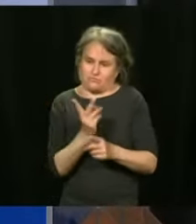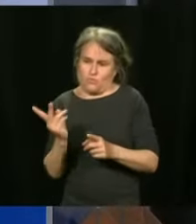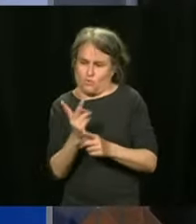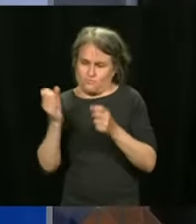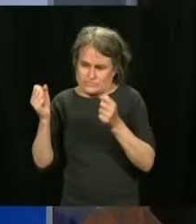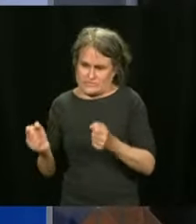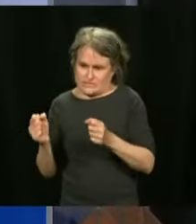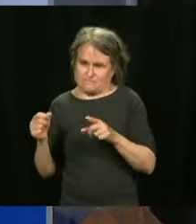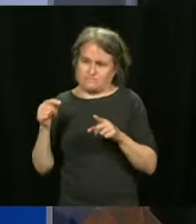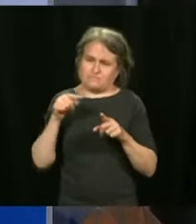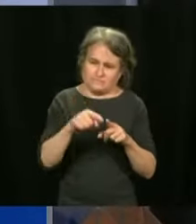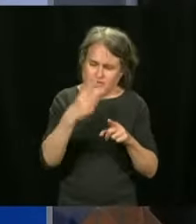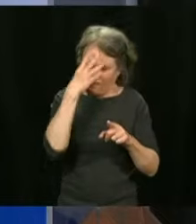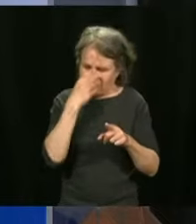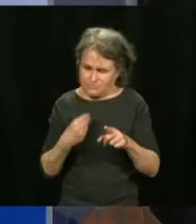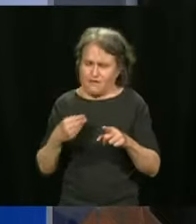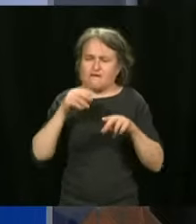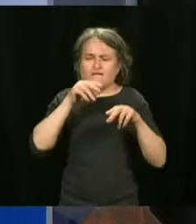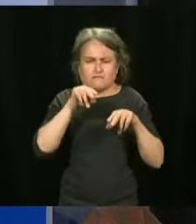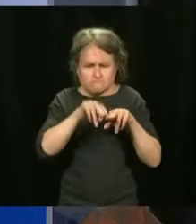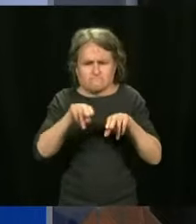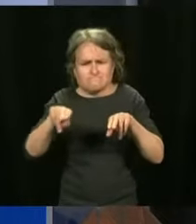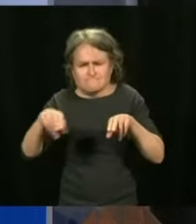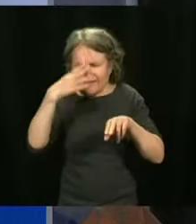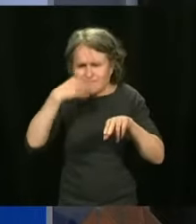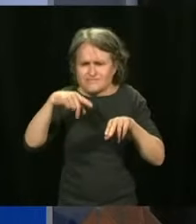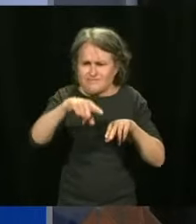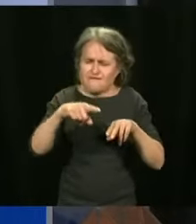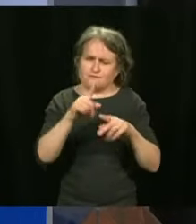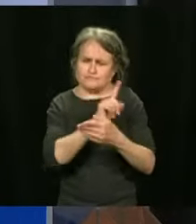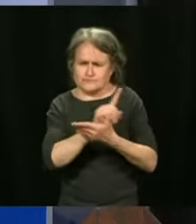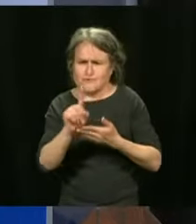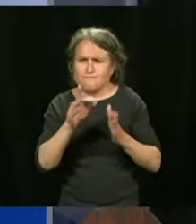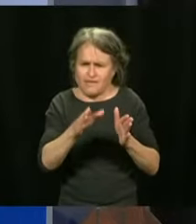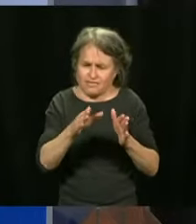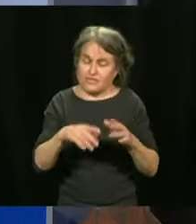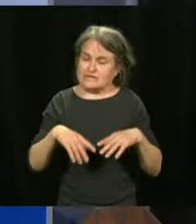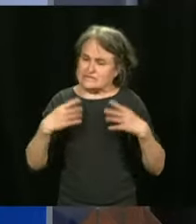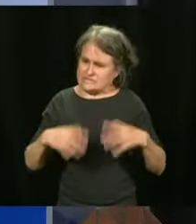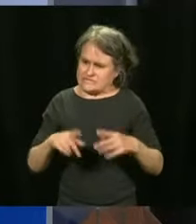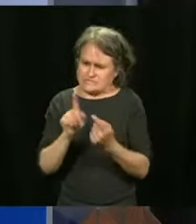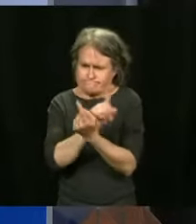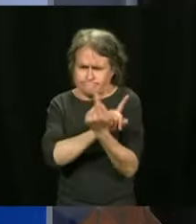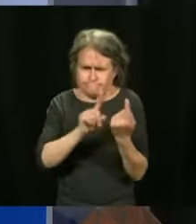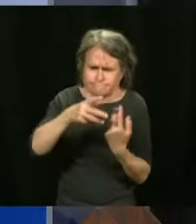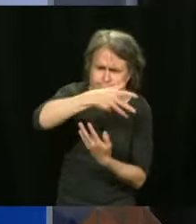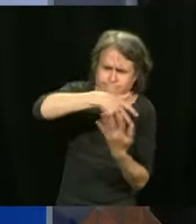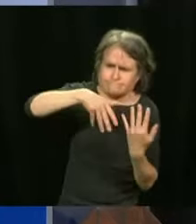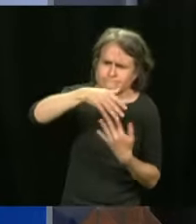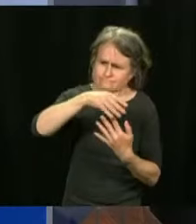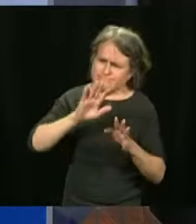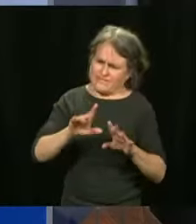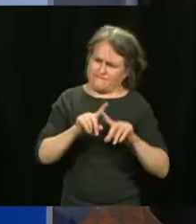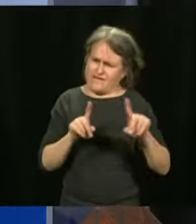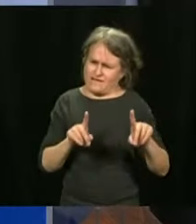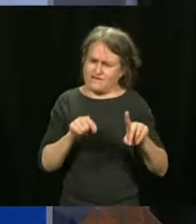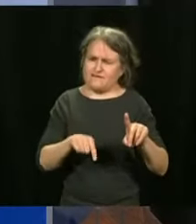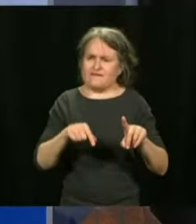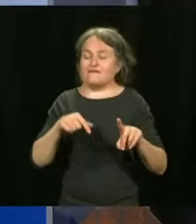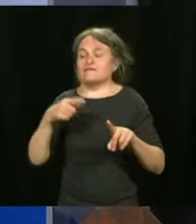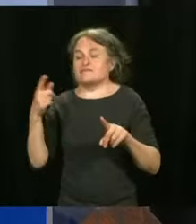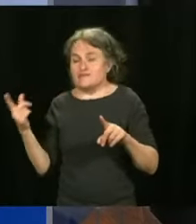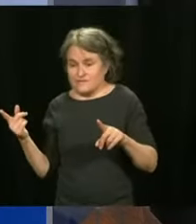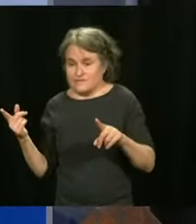there, there's greater proximity. Well, probably that we'll be able to get organized in order to have